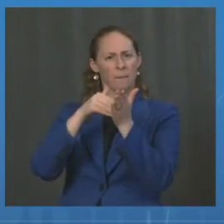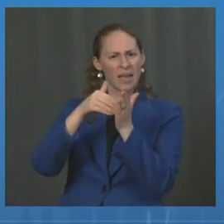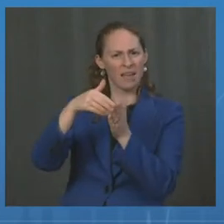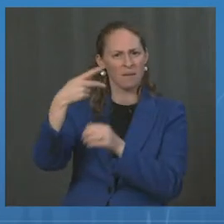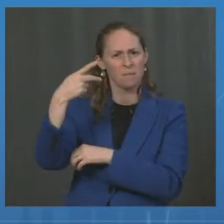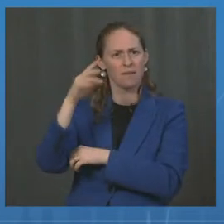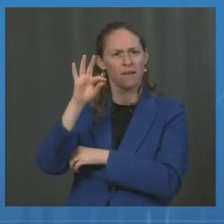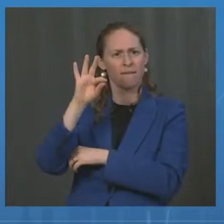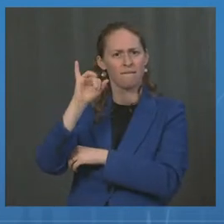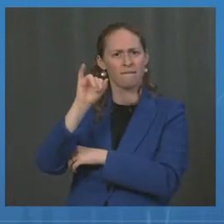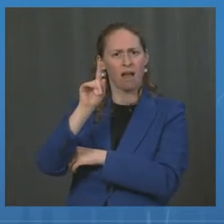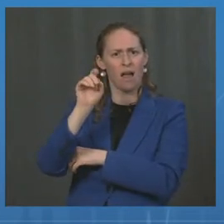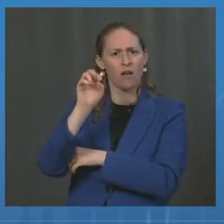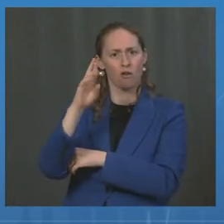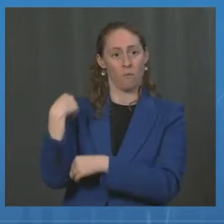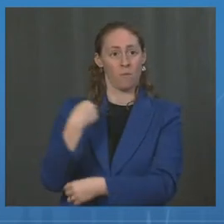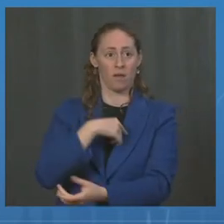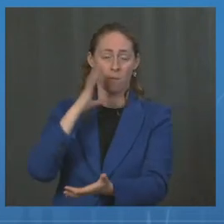income countries in the world.